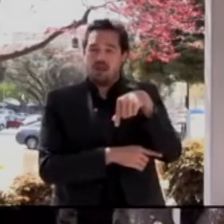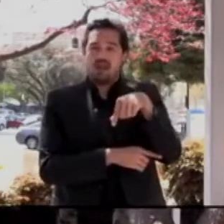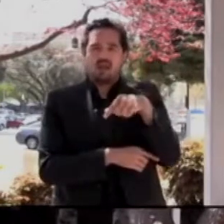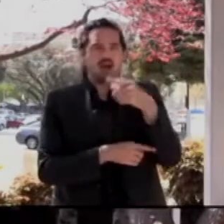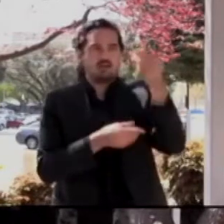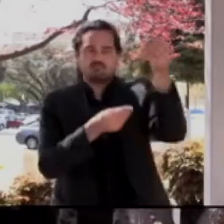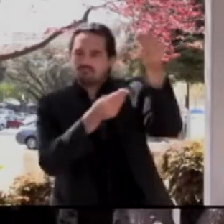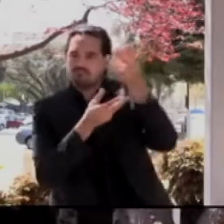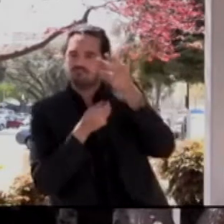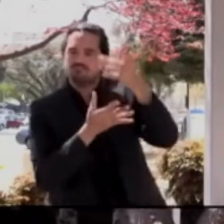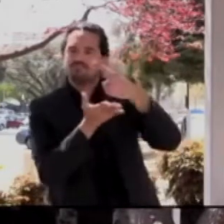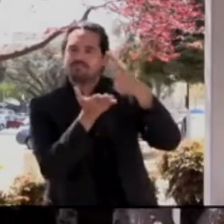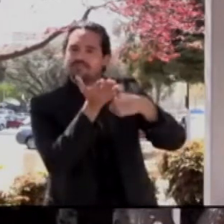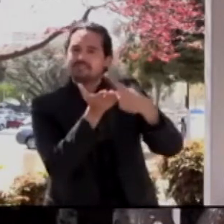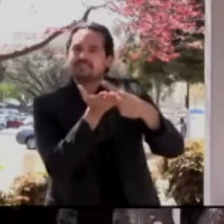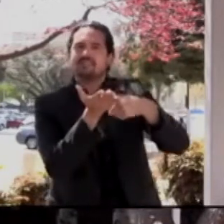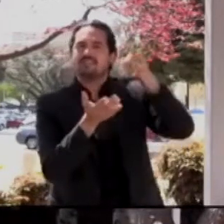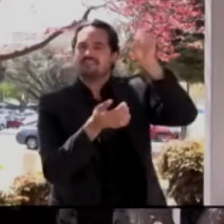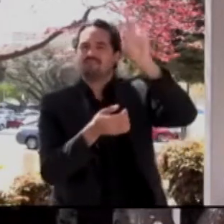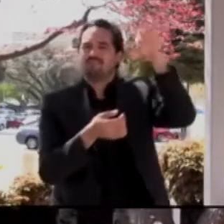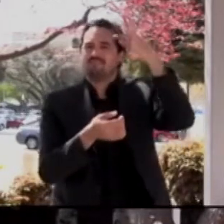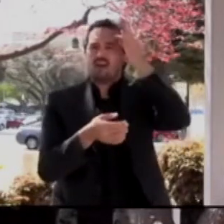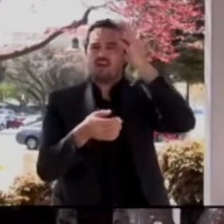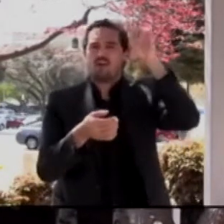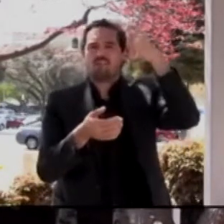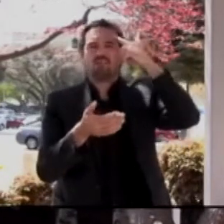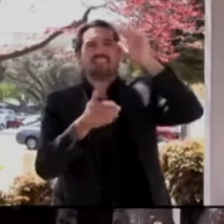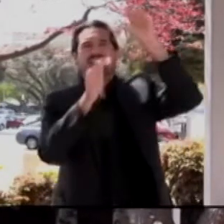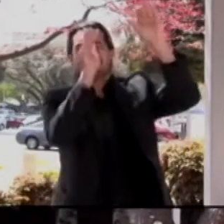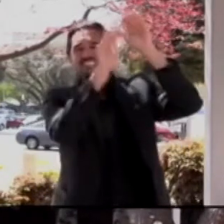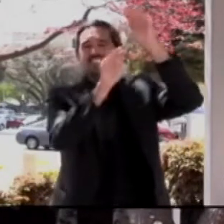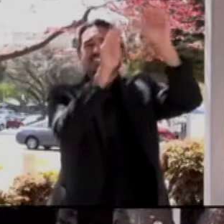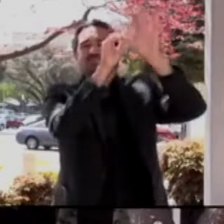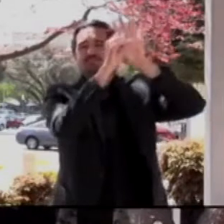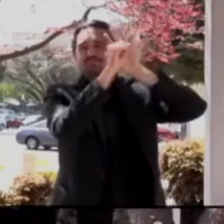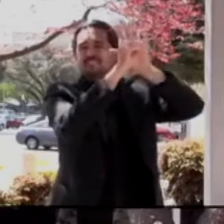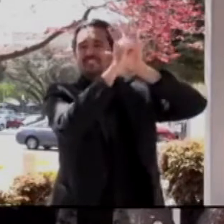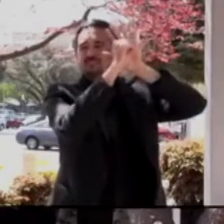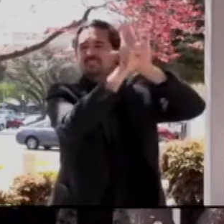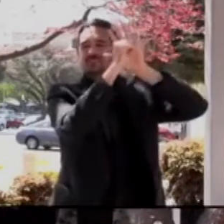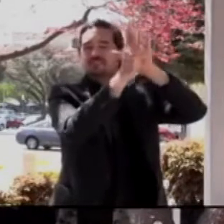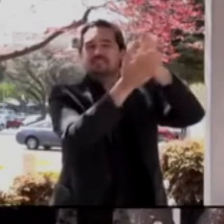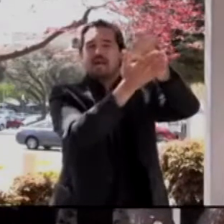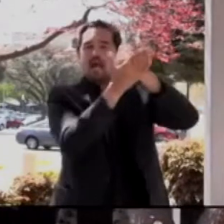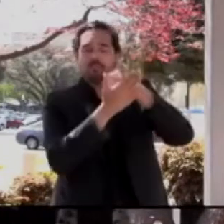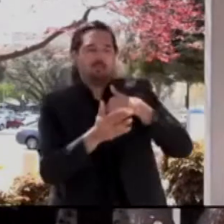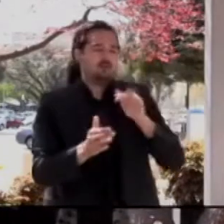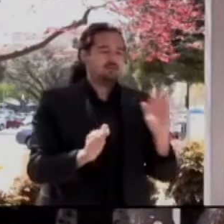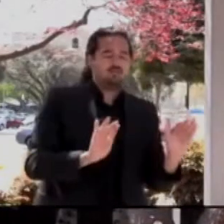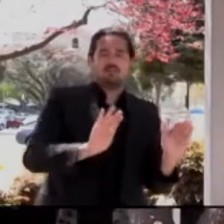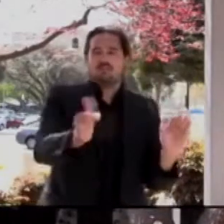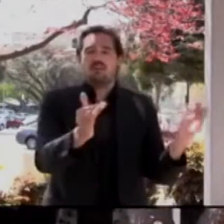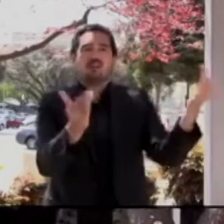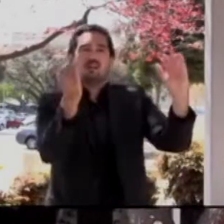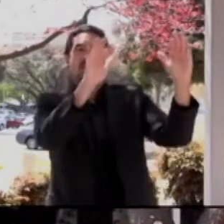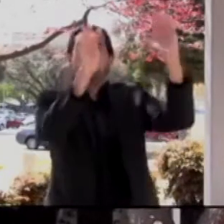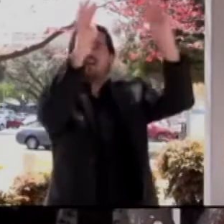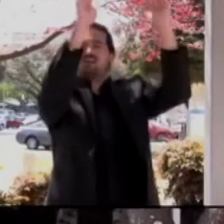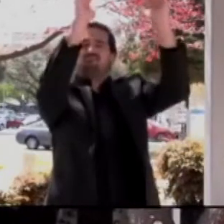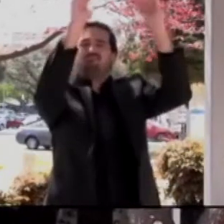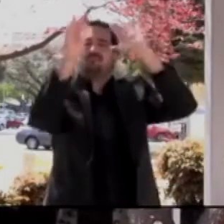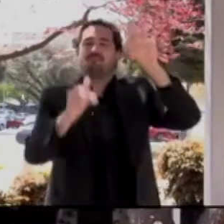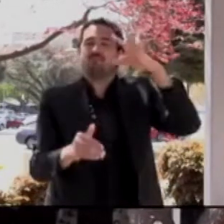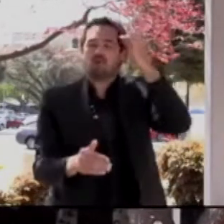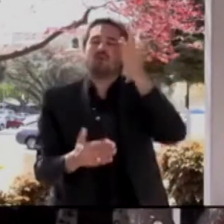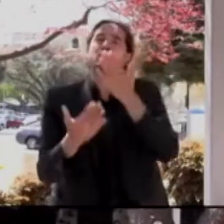latest tranche of vaccines received for our federally qualified health clinic. So I want to thank him for his efforts to help us get